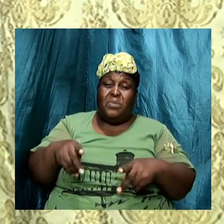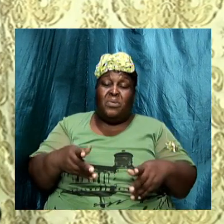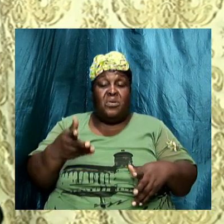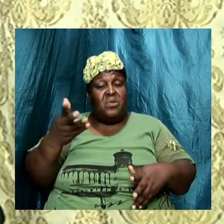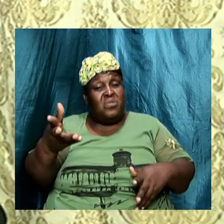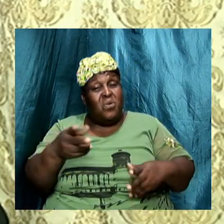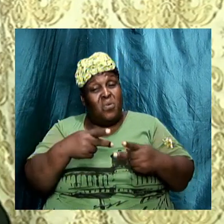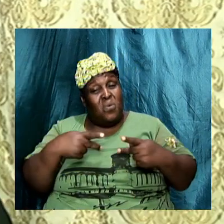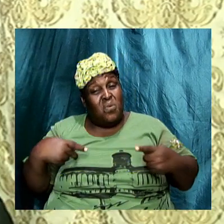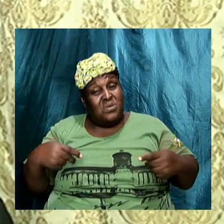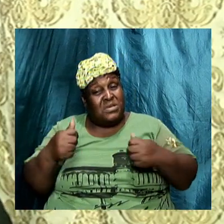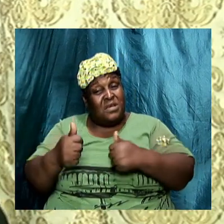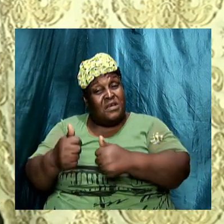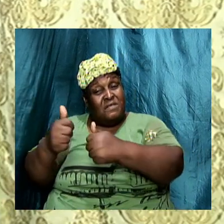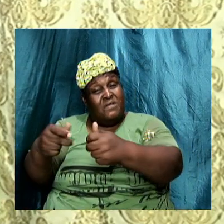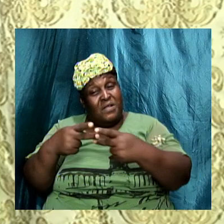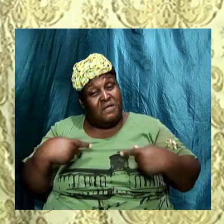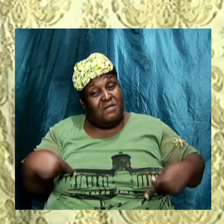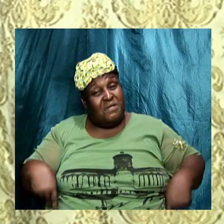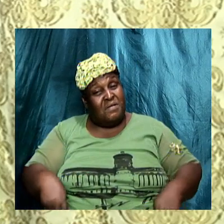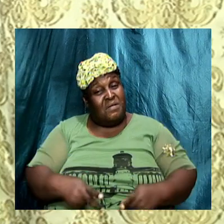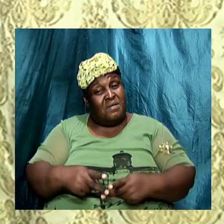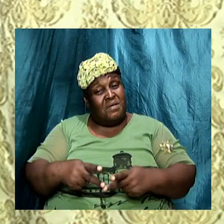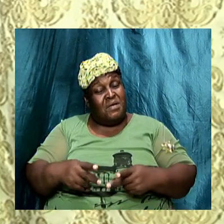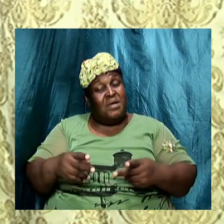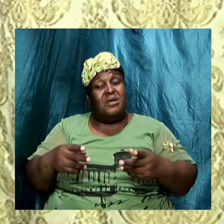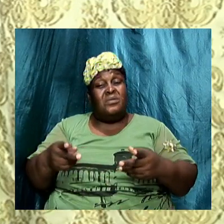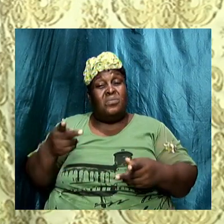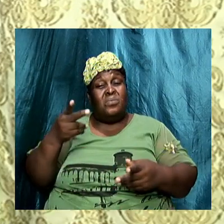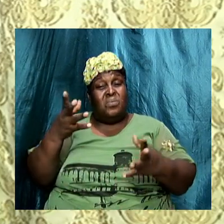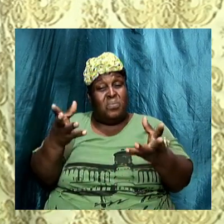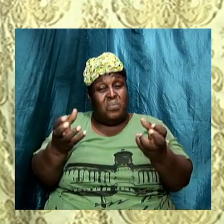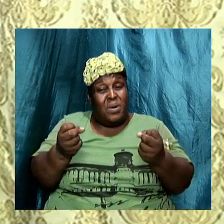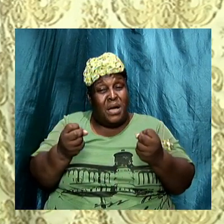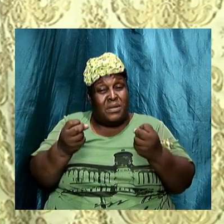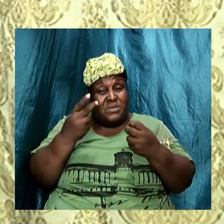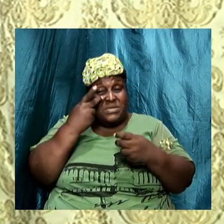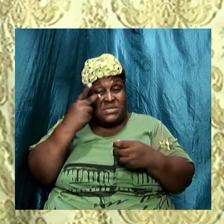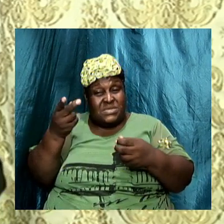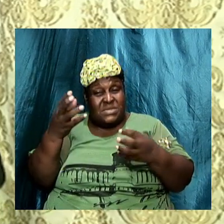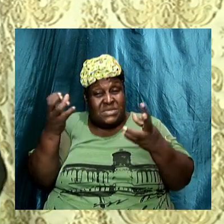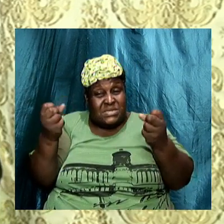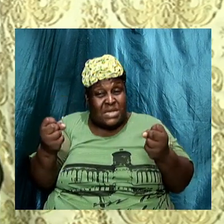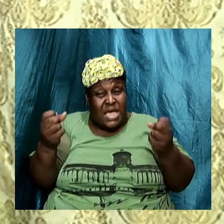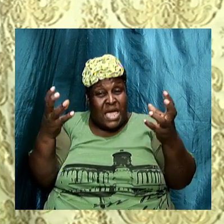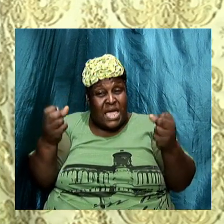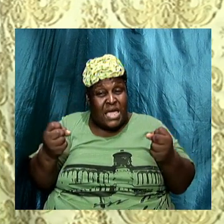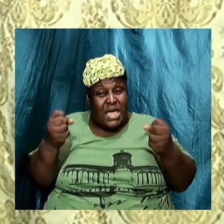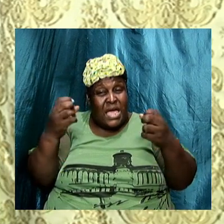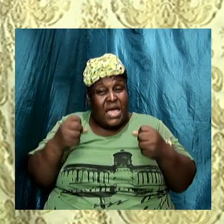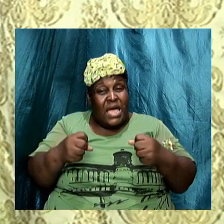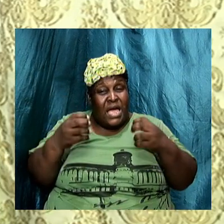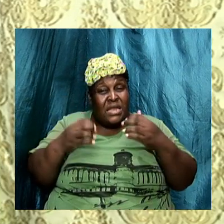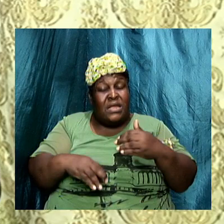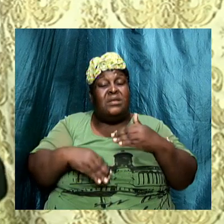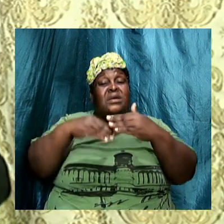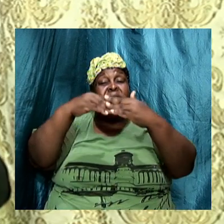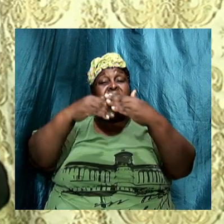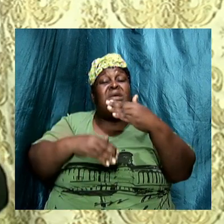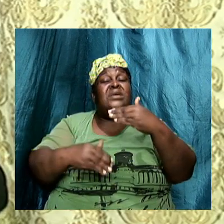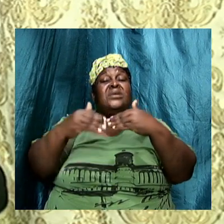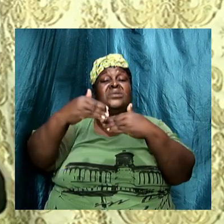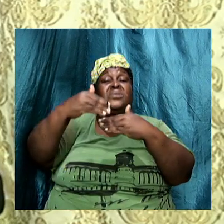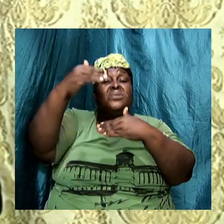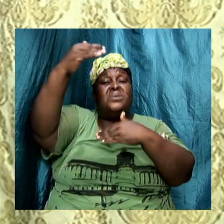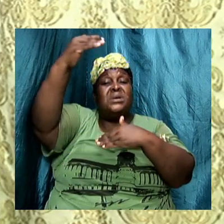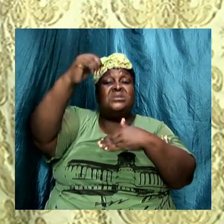Pharisees might demand signs but they would gradually increase in unbelief they